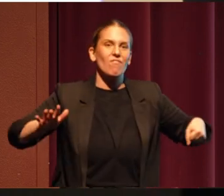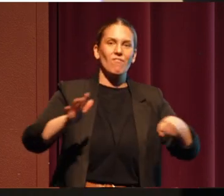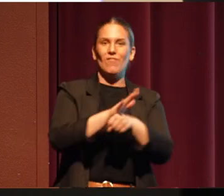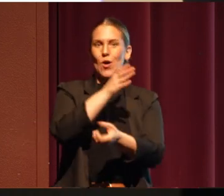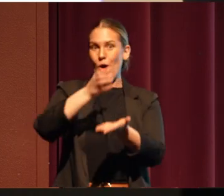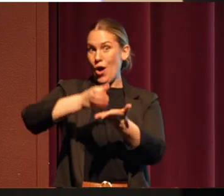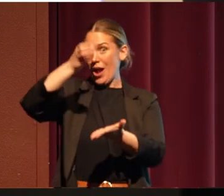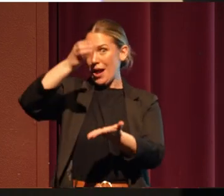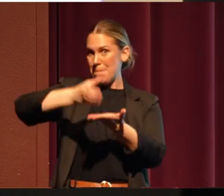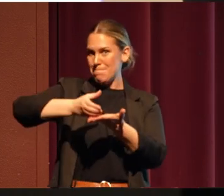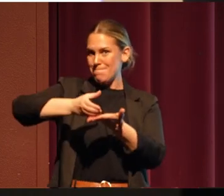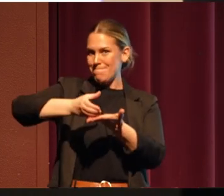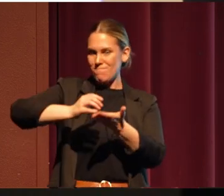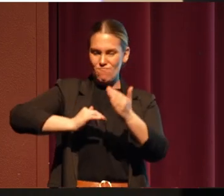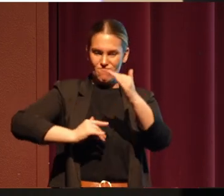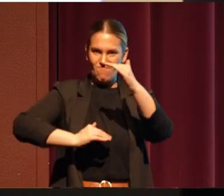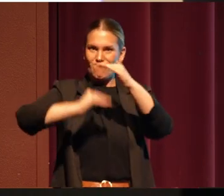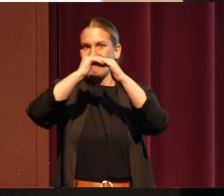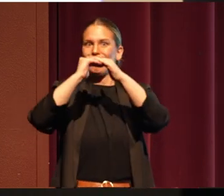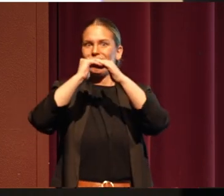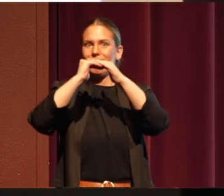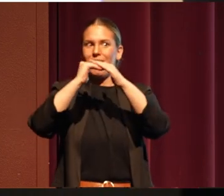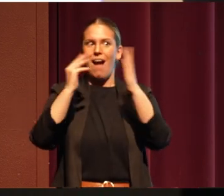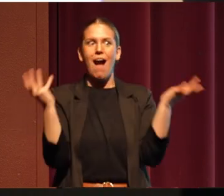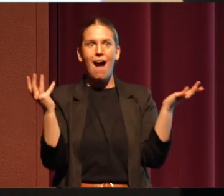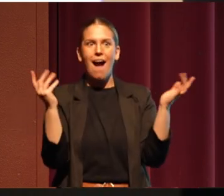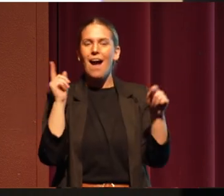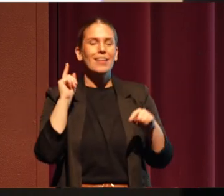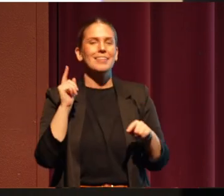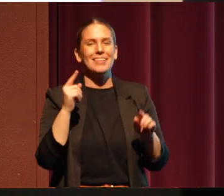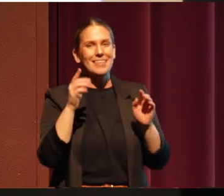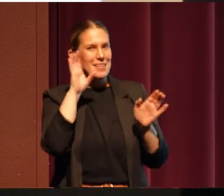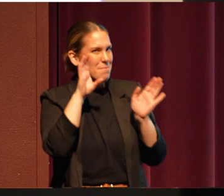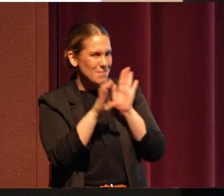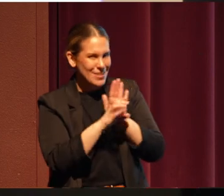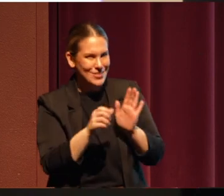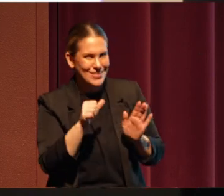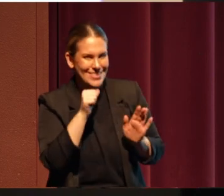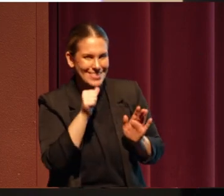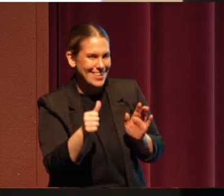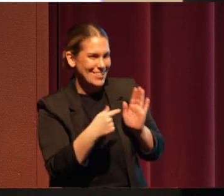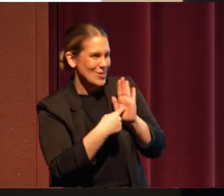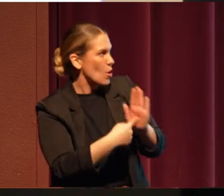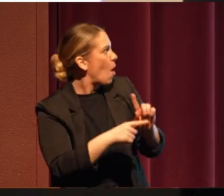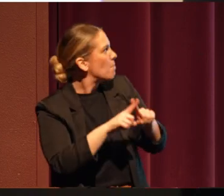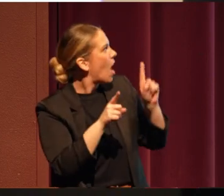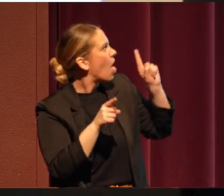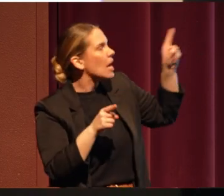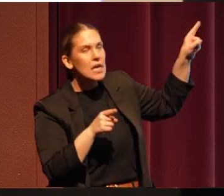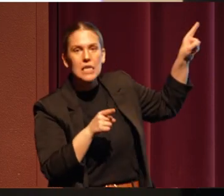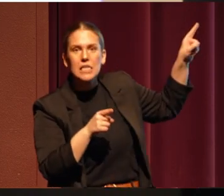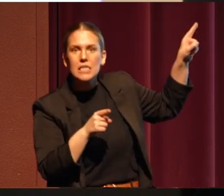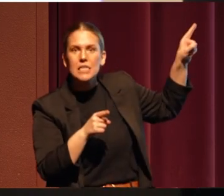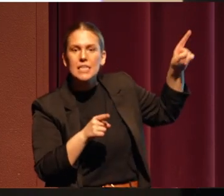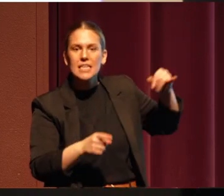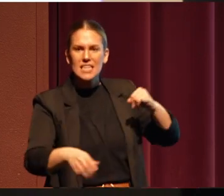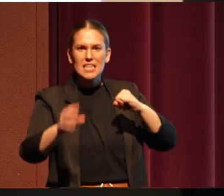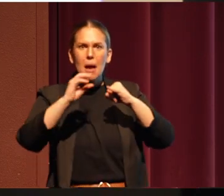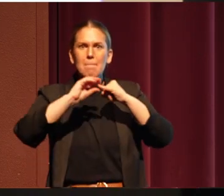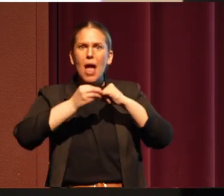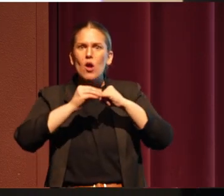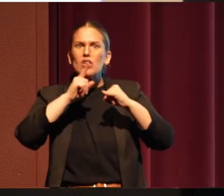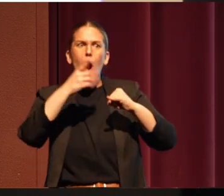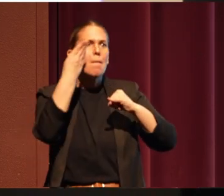cup. And you can't tell. The picture doesn't do it justice. But his huckleberries are blueberry size.